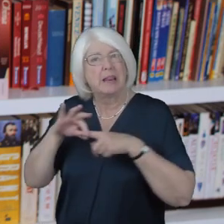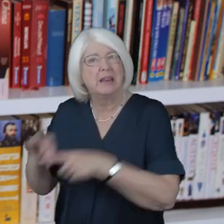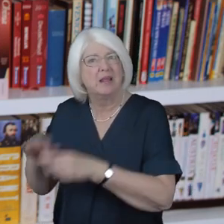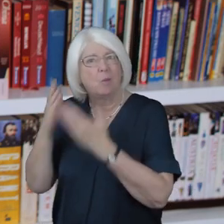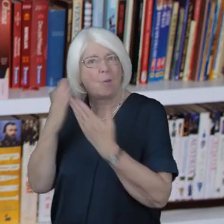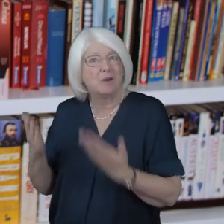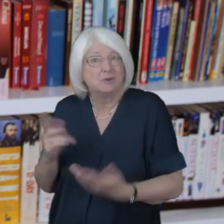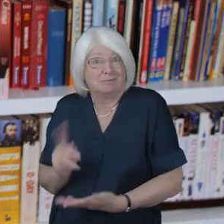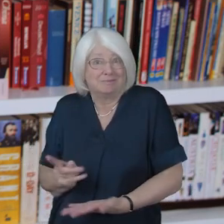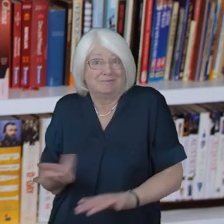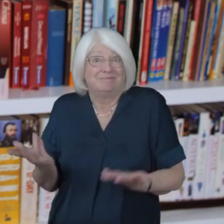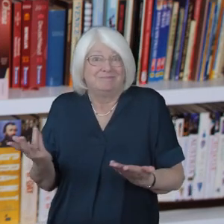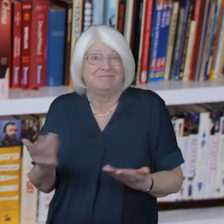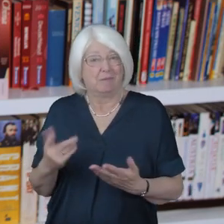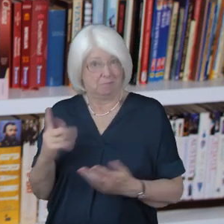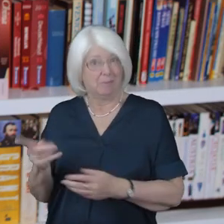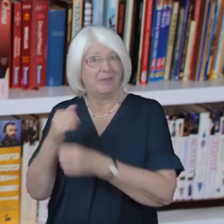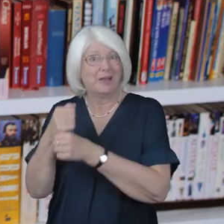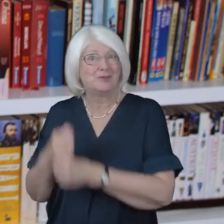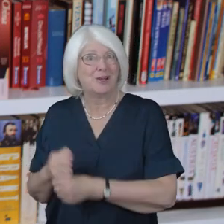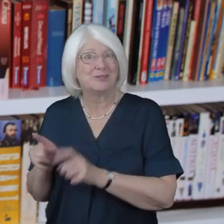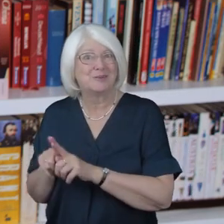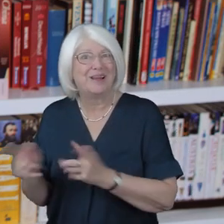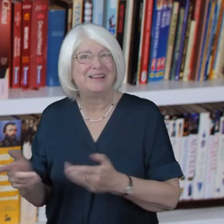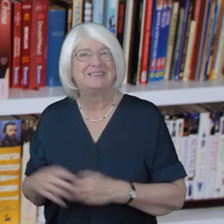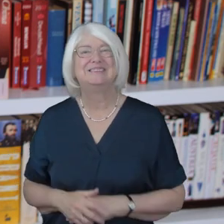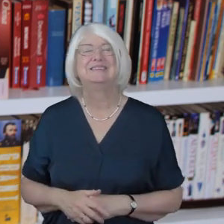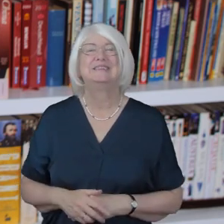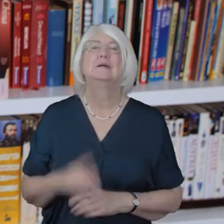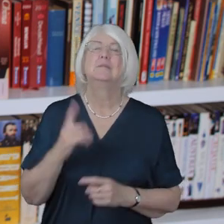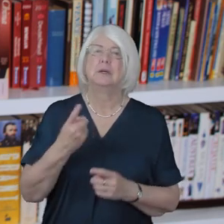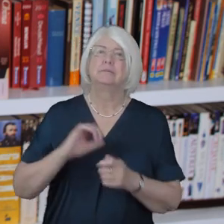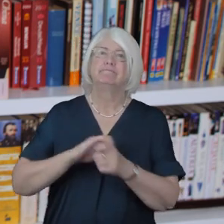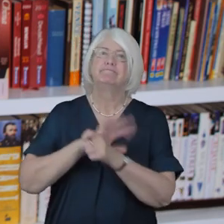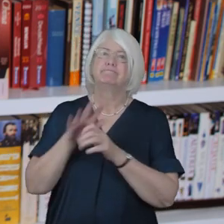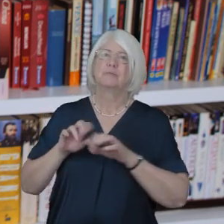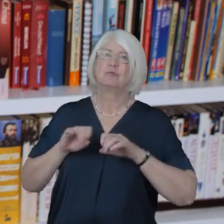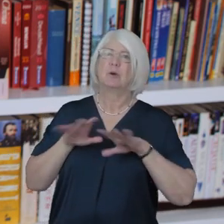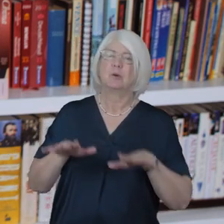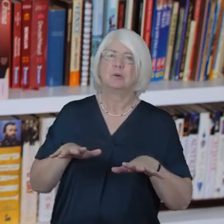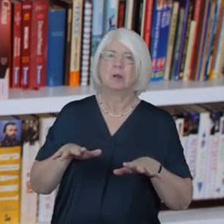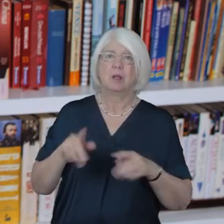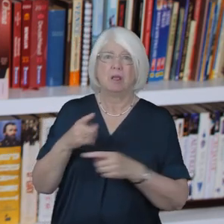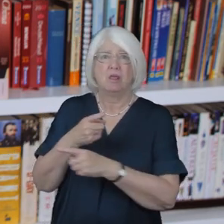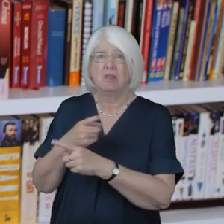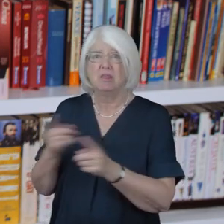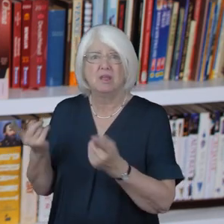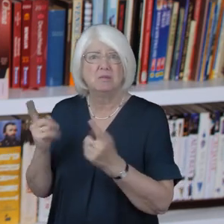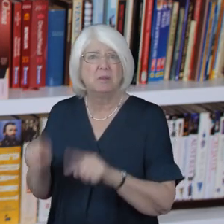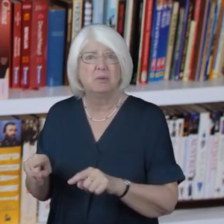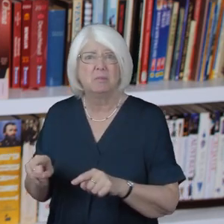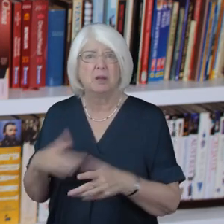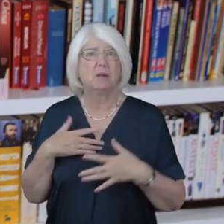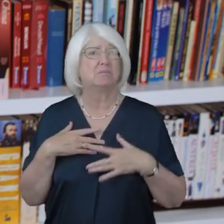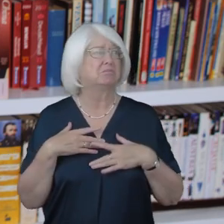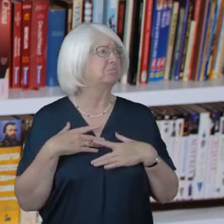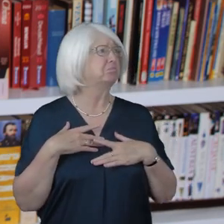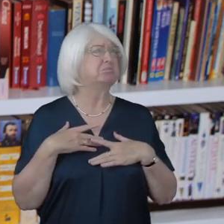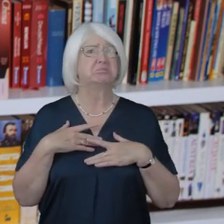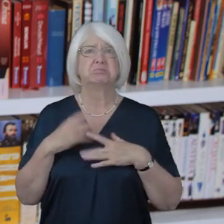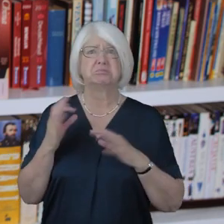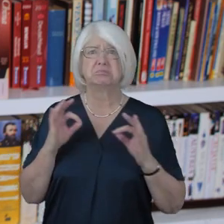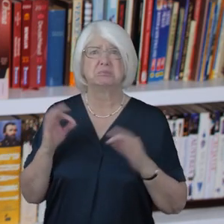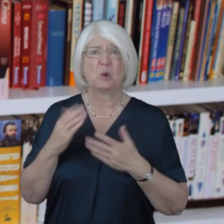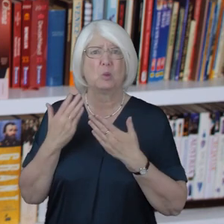testifies to that but with the onset of coronavirus those worshipers have been denied the sorts of services they might have grown